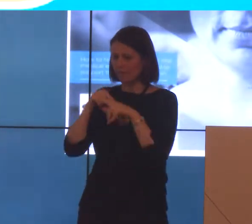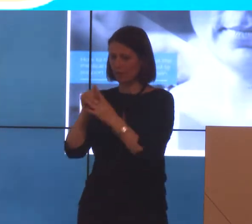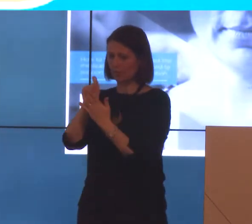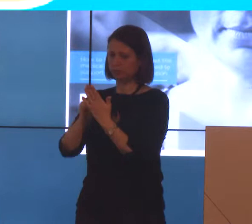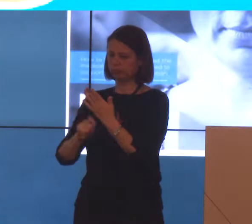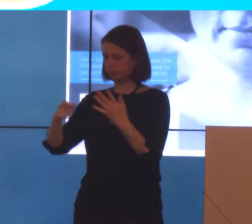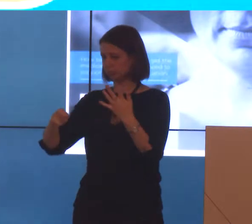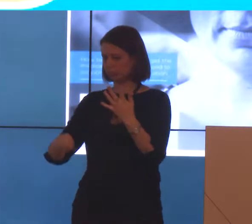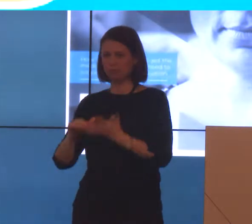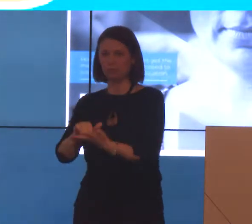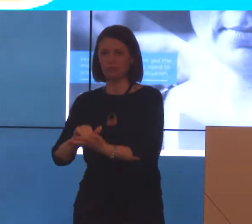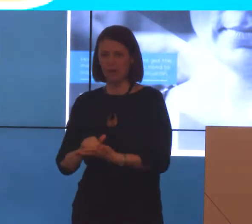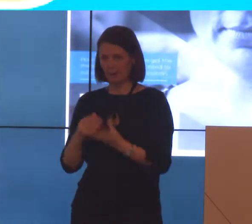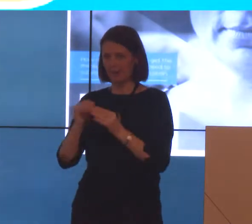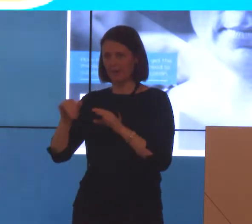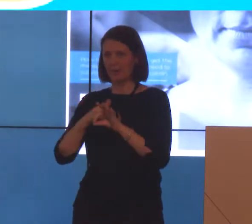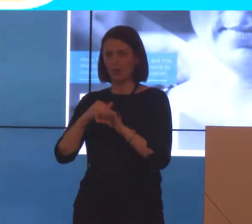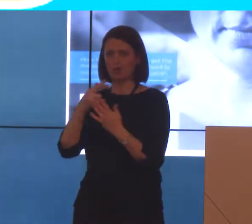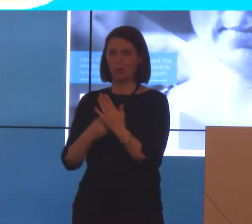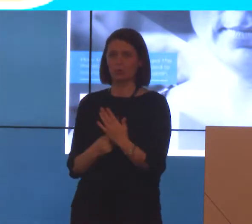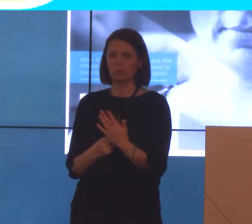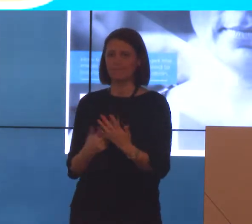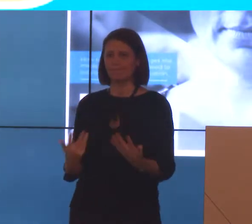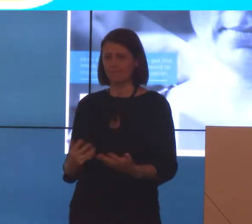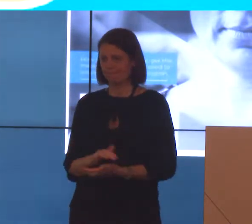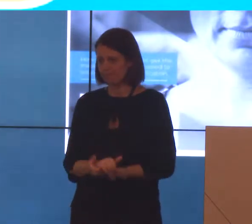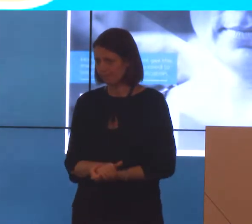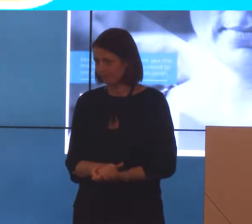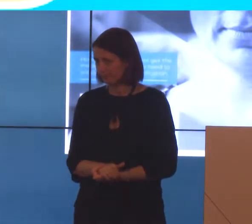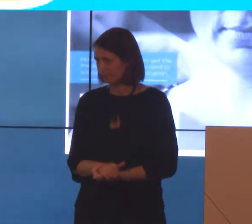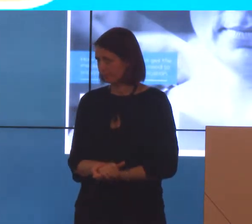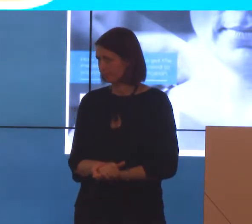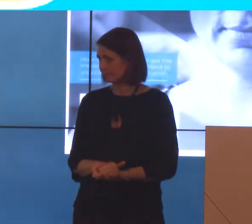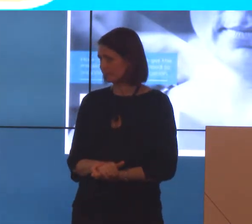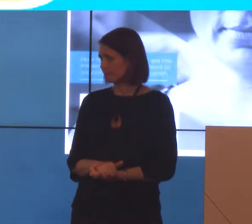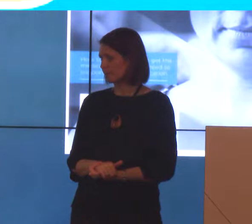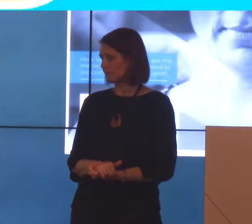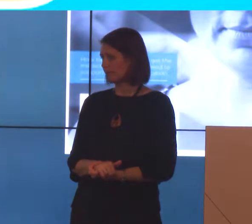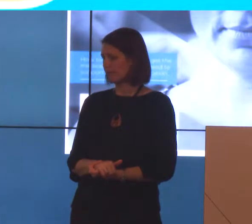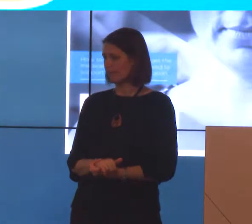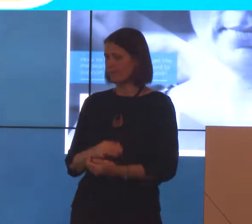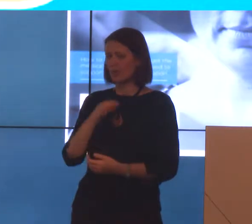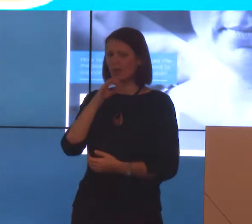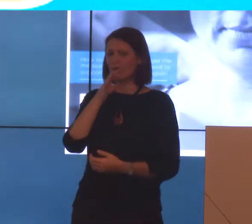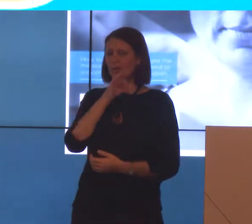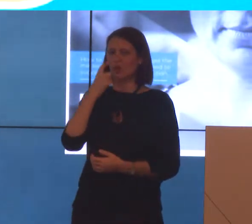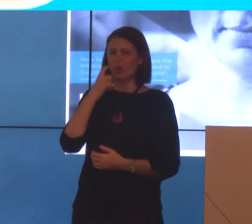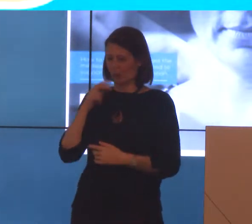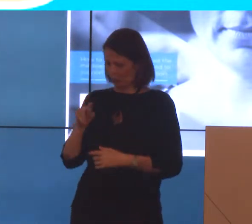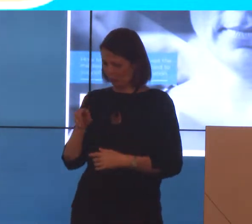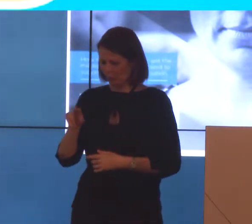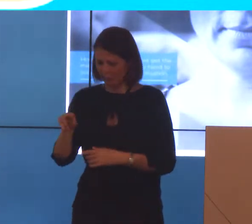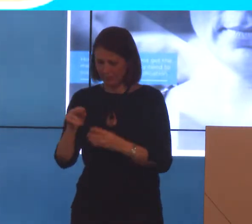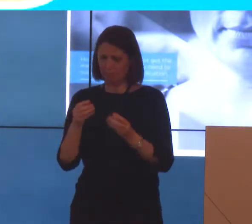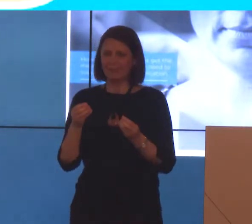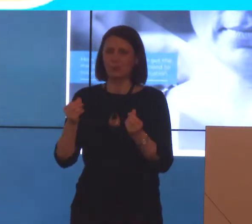criteria in their medical reports, etc. And it's not trying to duplicate great resources that I'm